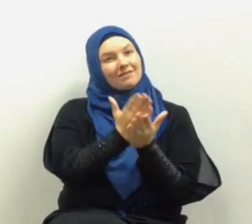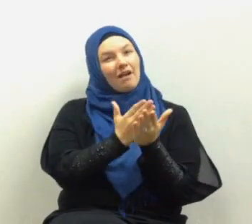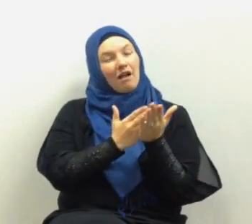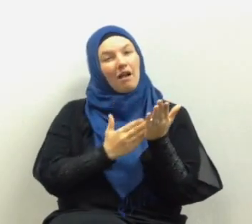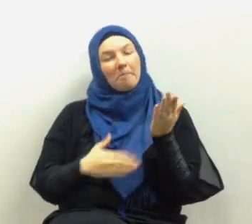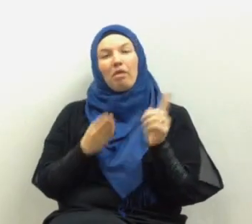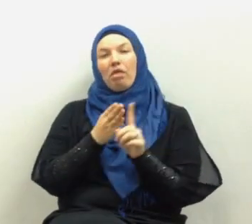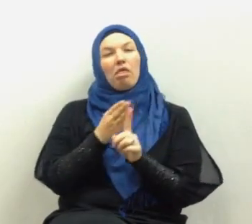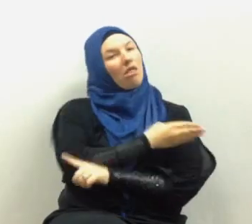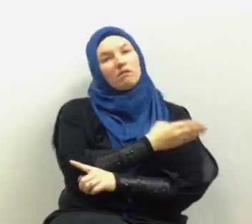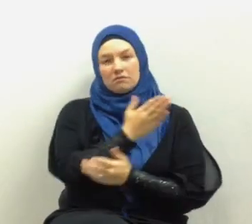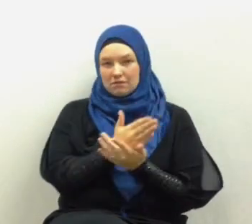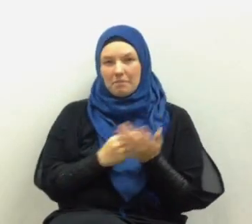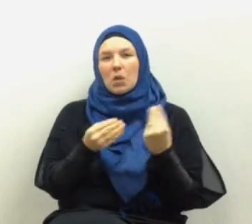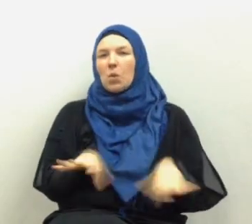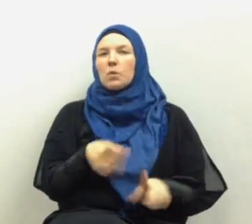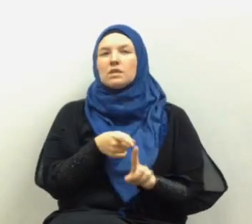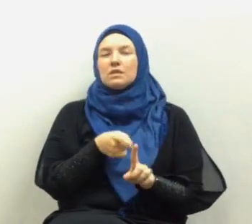we are running